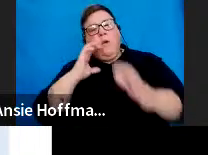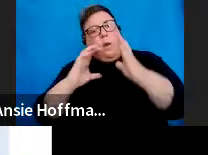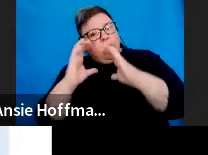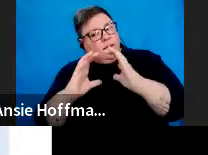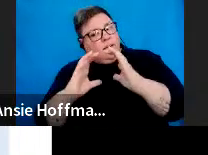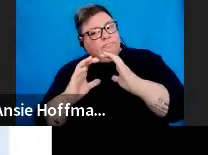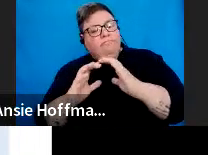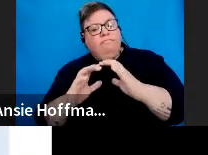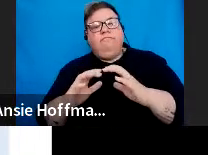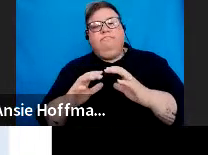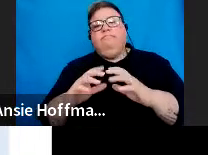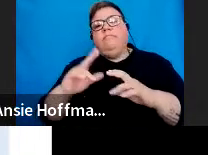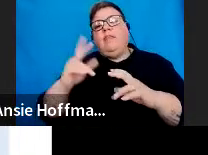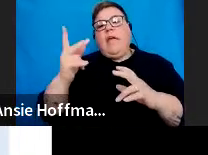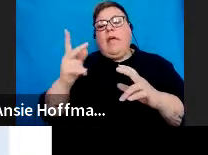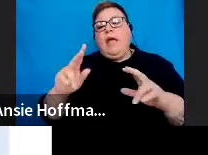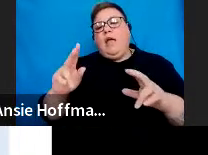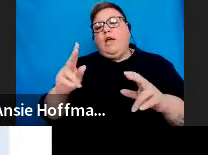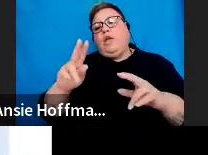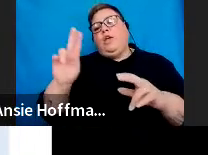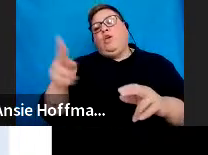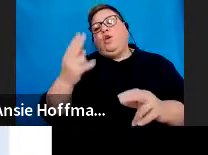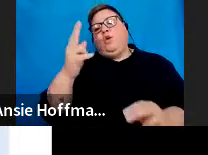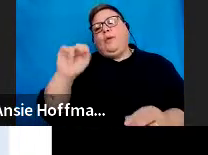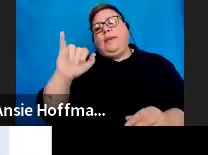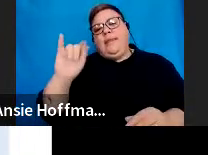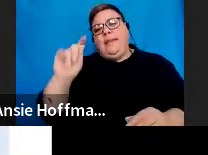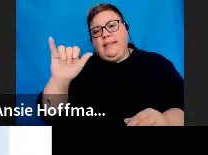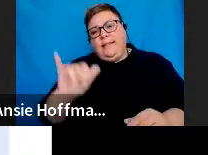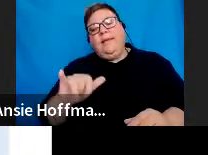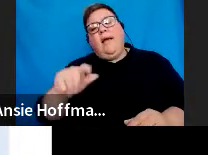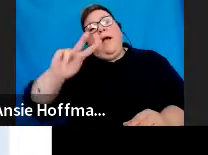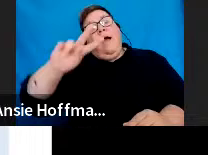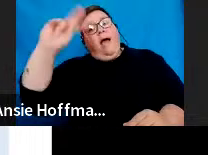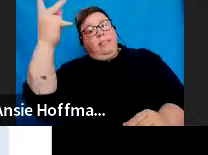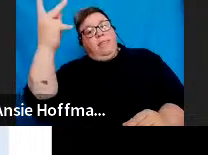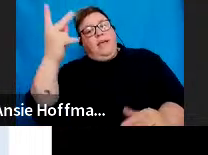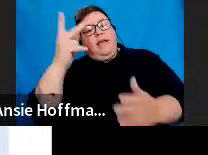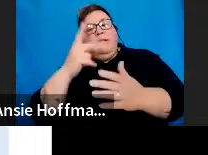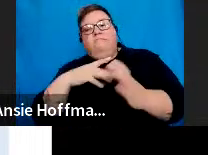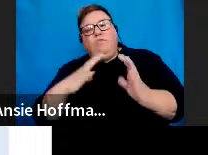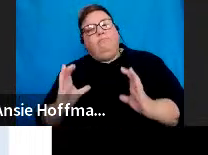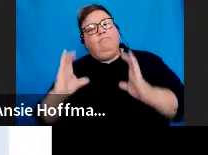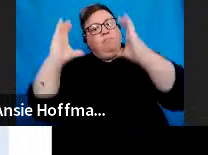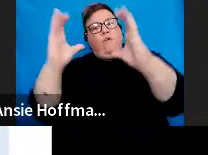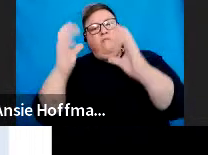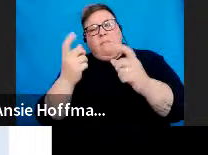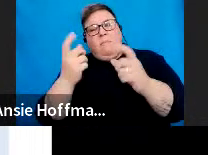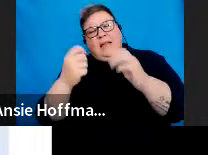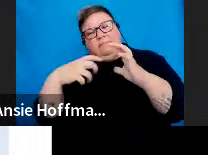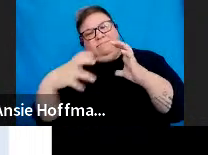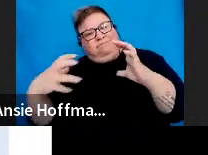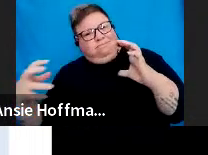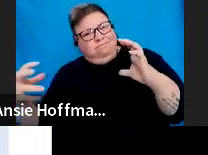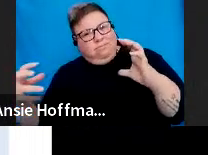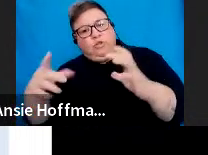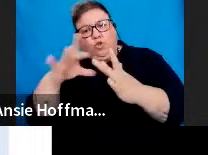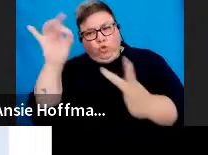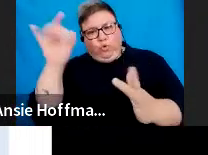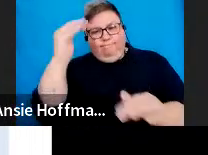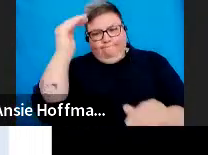an annuity to another registered long-term insurer. That's a very big mouthful. Okay.